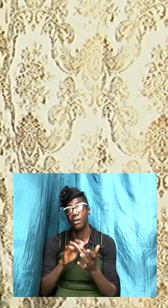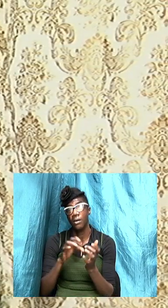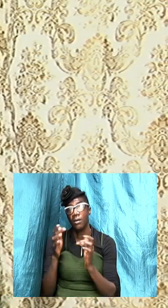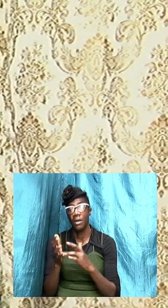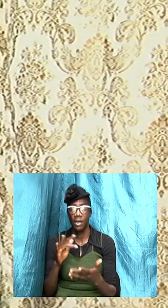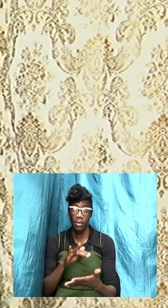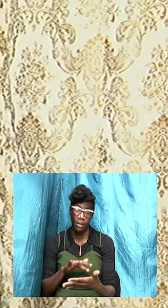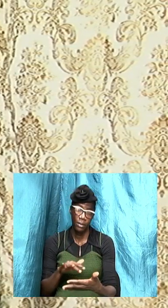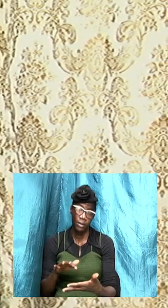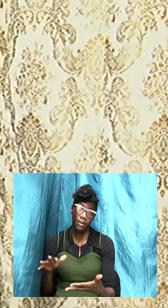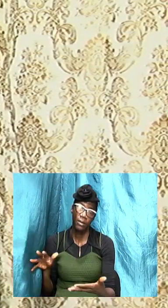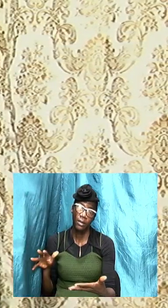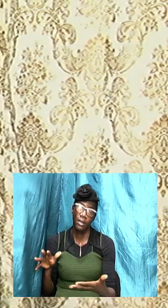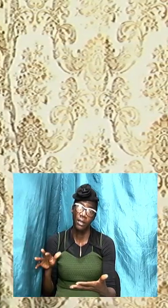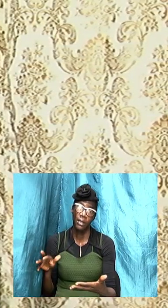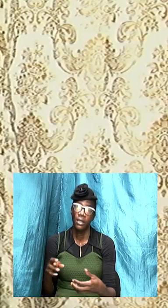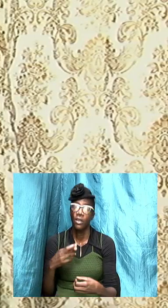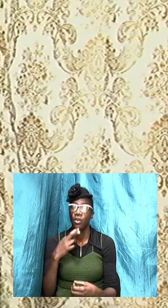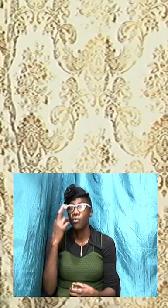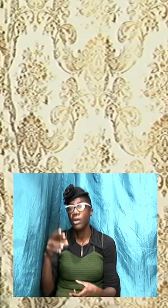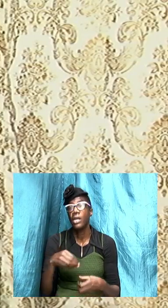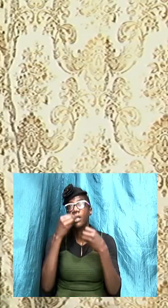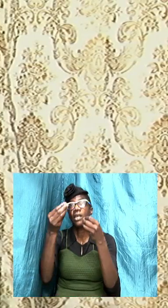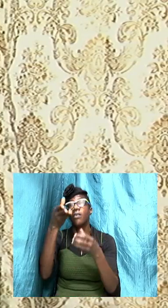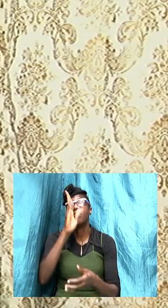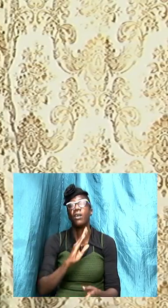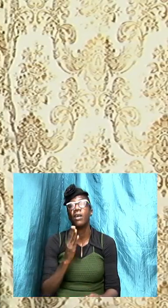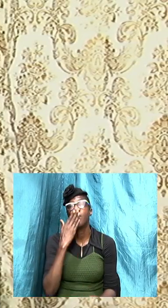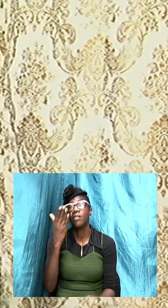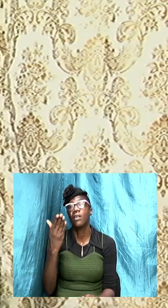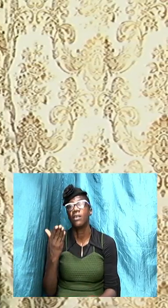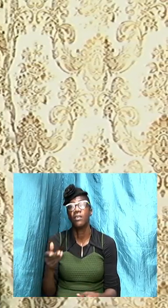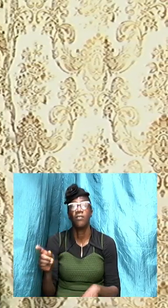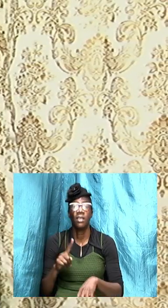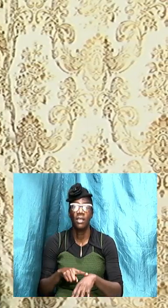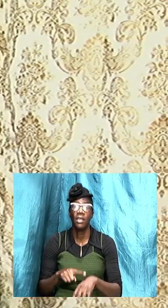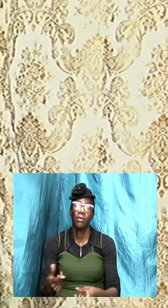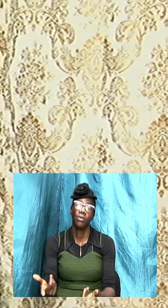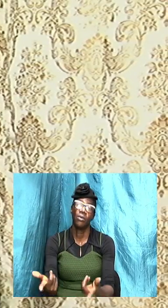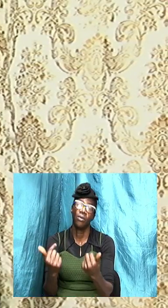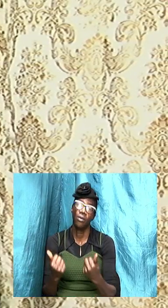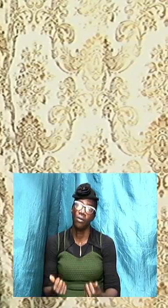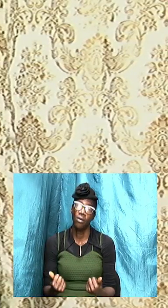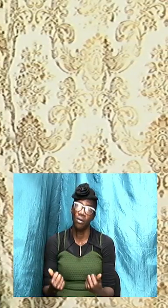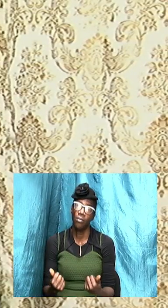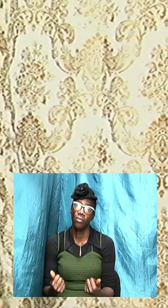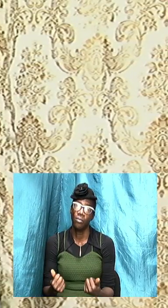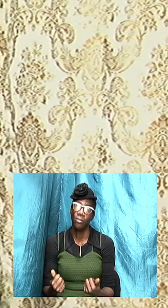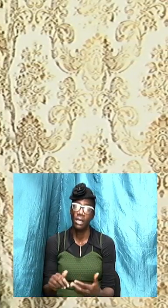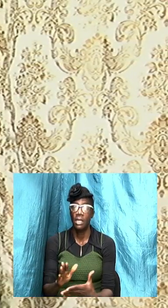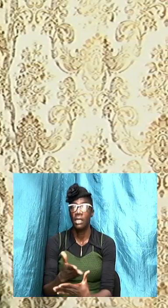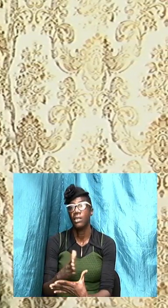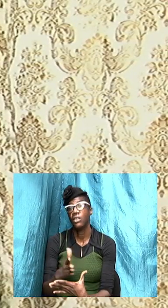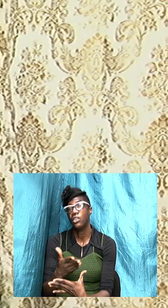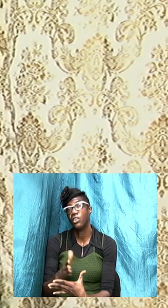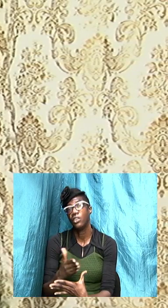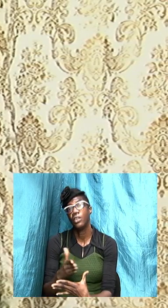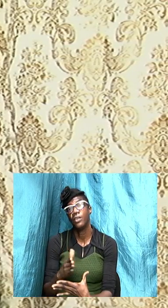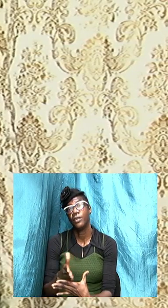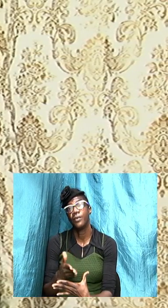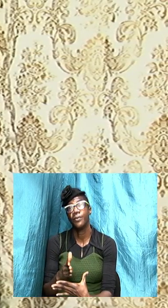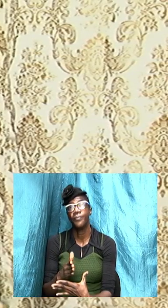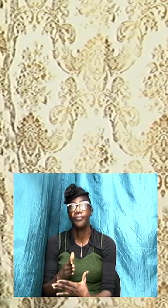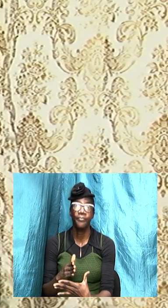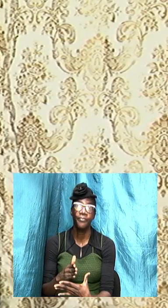study you know and we really give God thanks for the opportunity to come you know and to the sheer you know